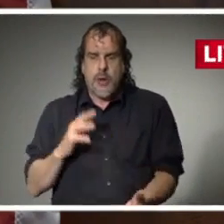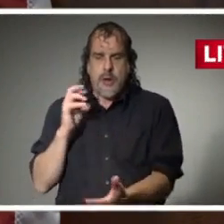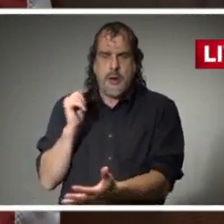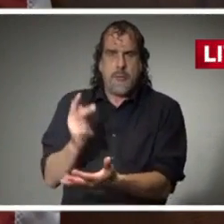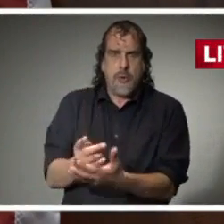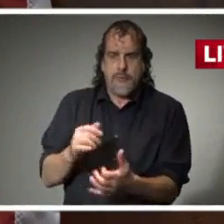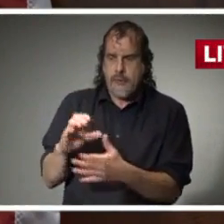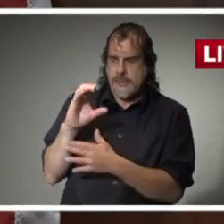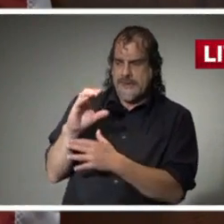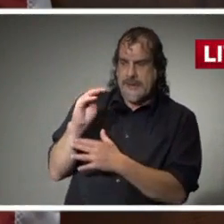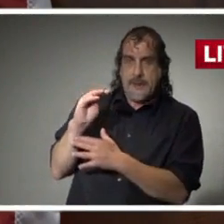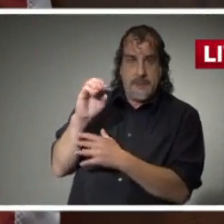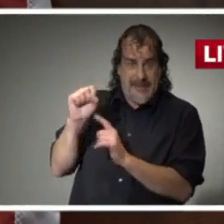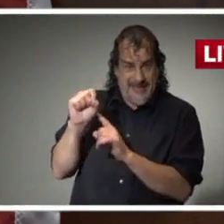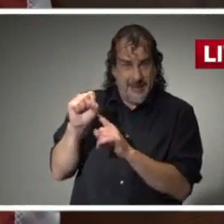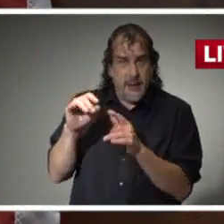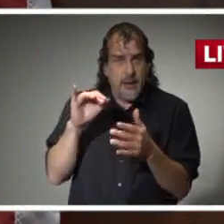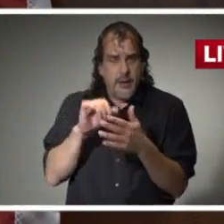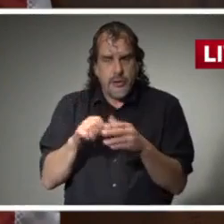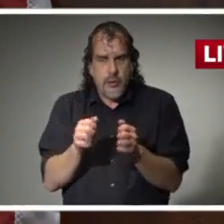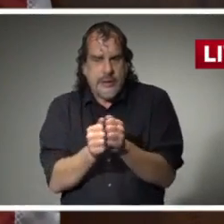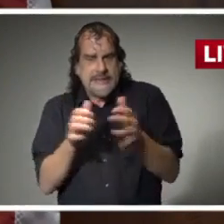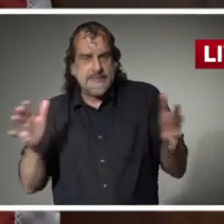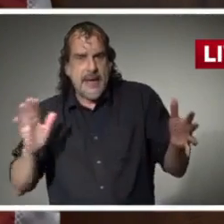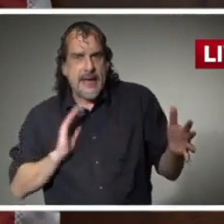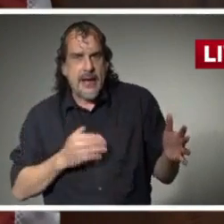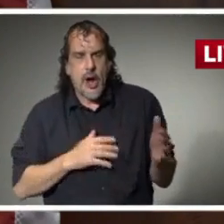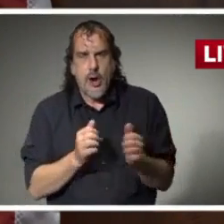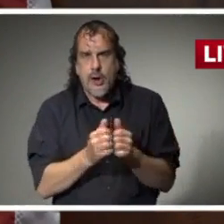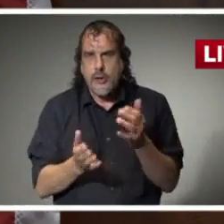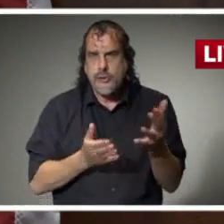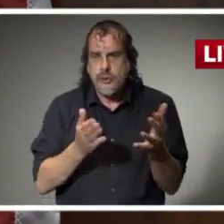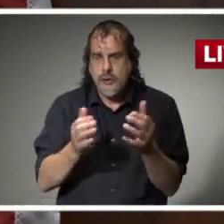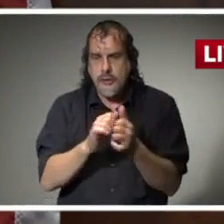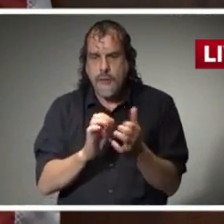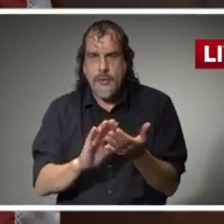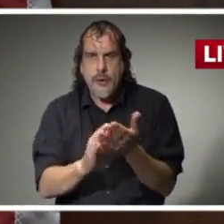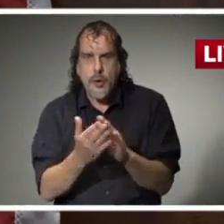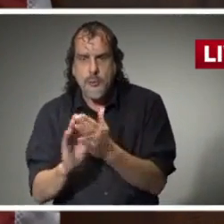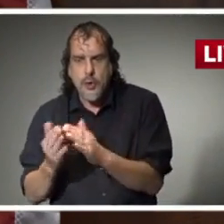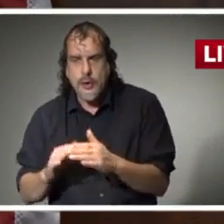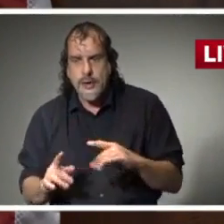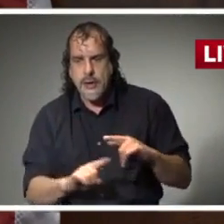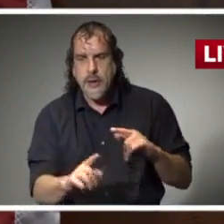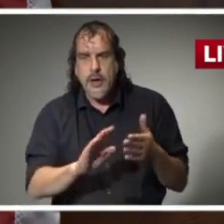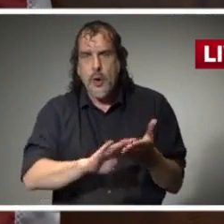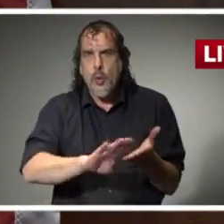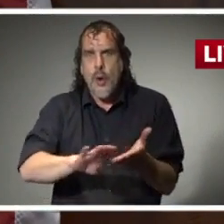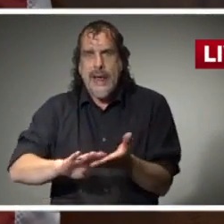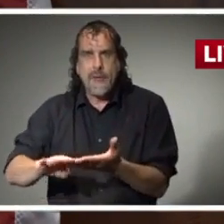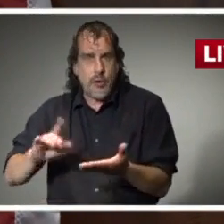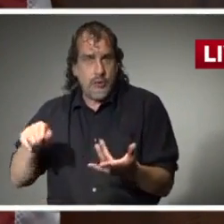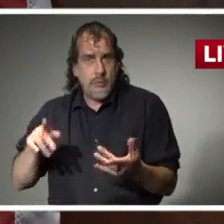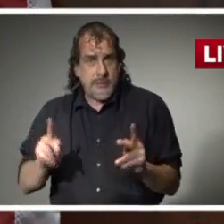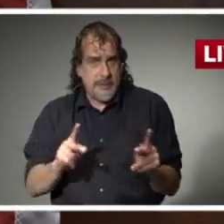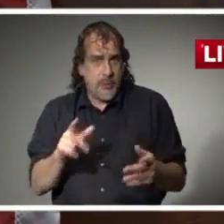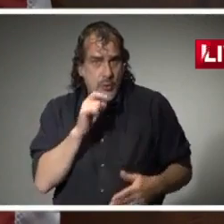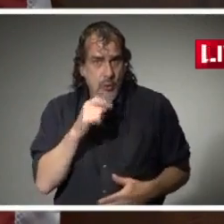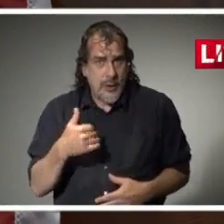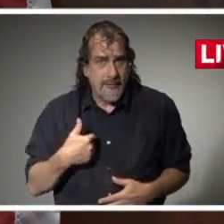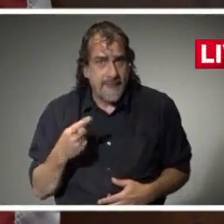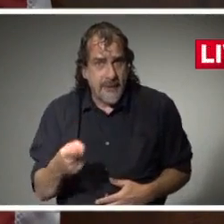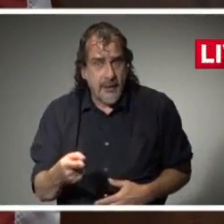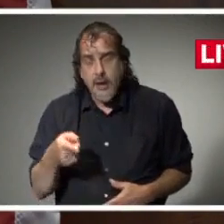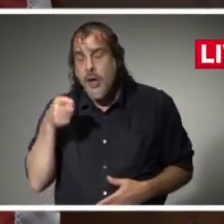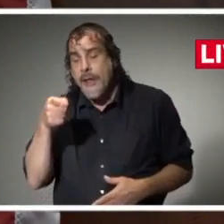CMS to expand the services available to our home and community-based waiver recipients. And those steps